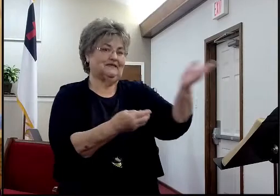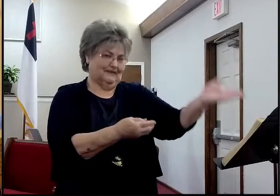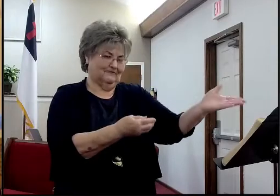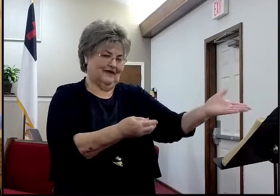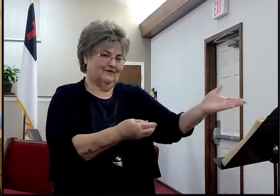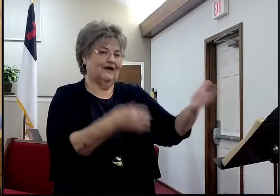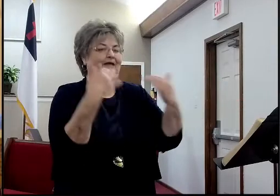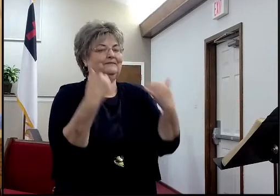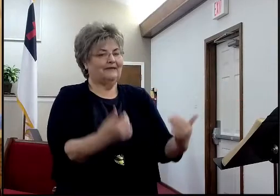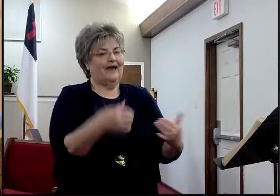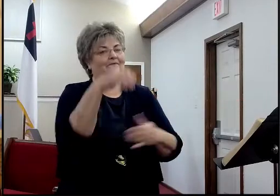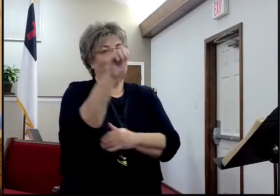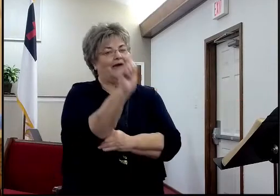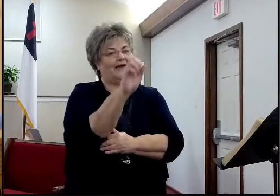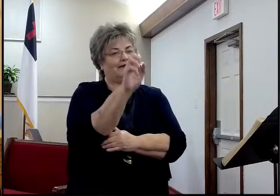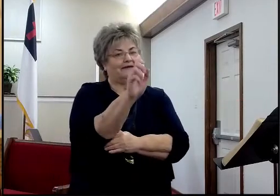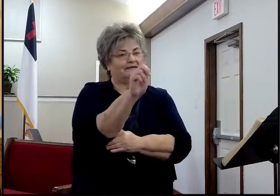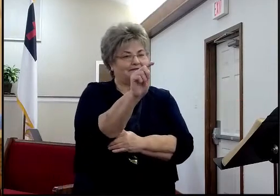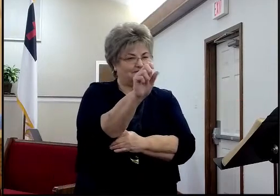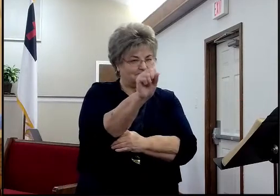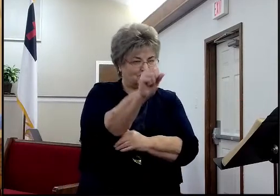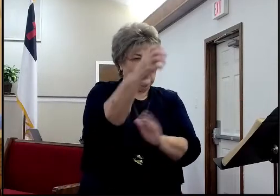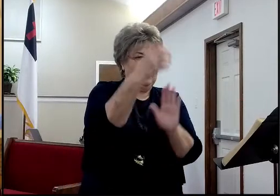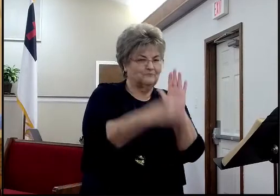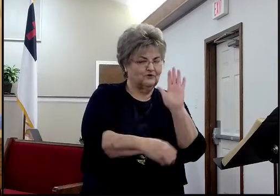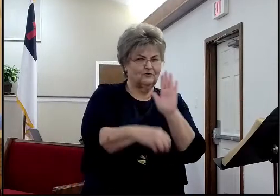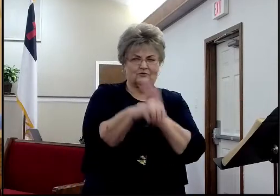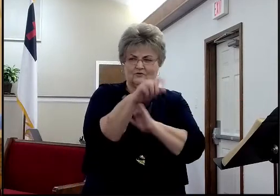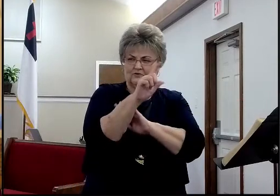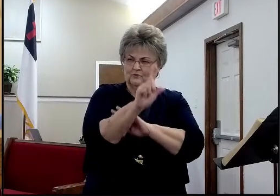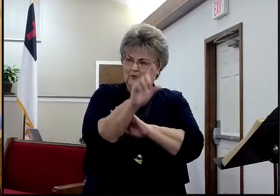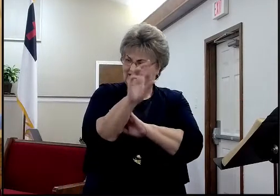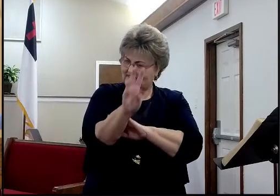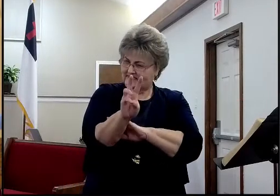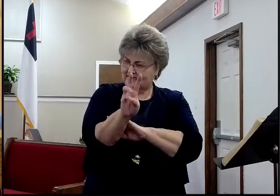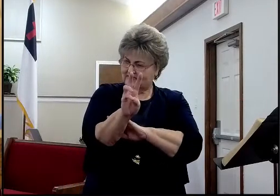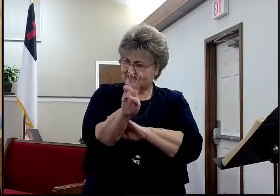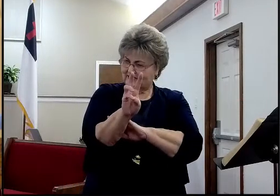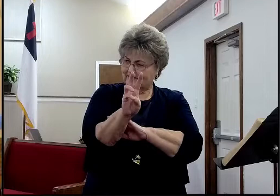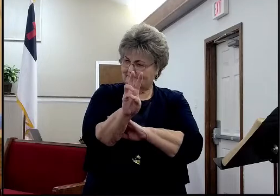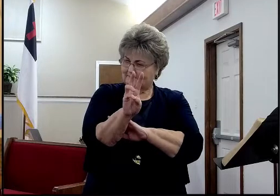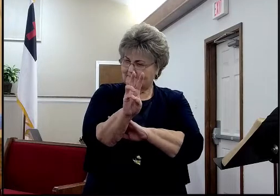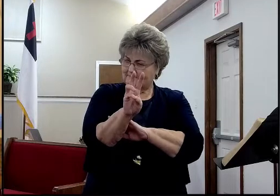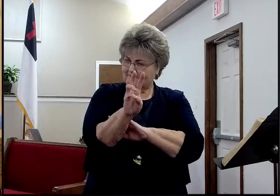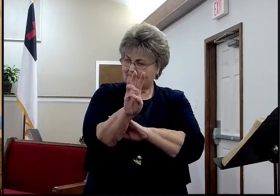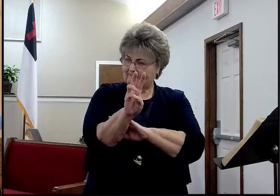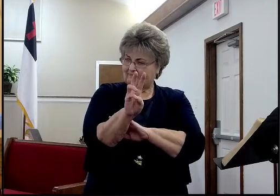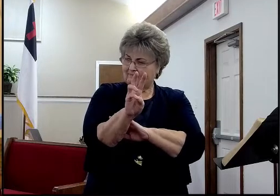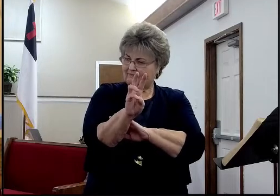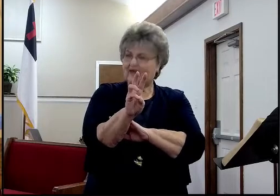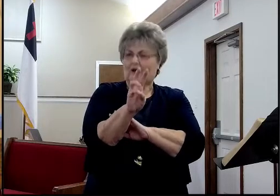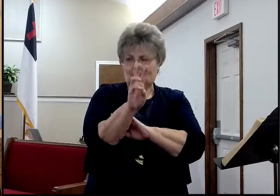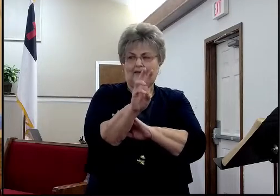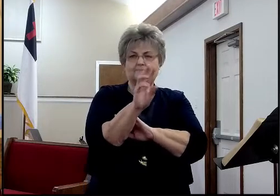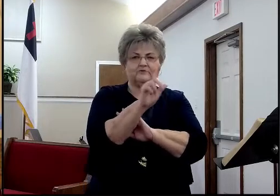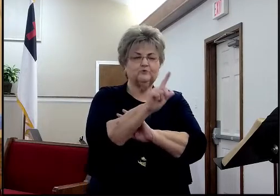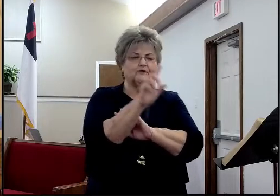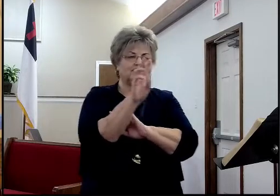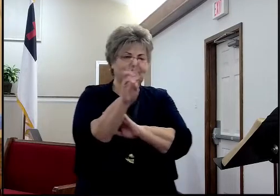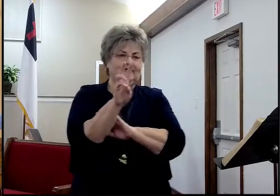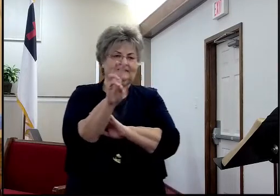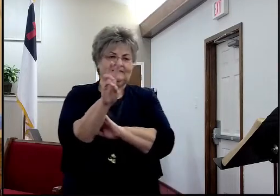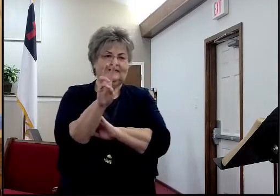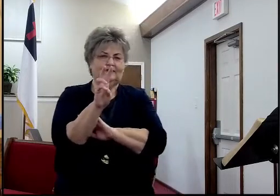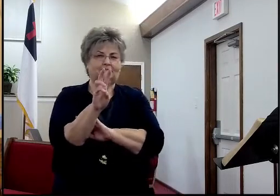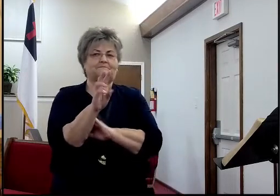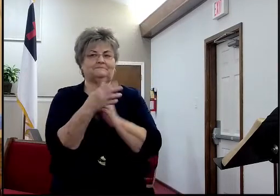in case you're, this is my, this is the nail in the, in the coffin, so to speak, of the argument, for the 12, the 10 lost